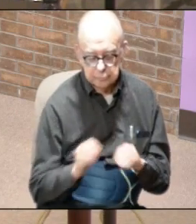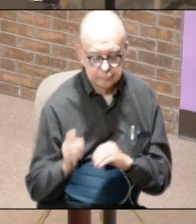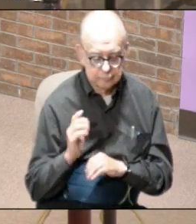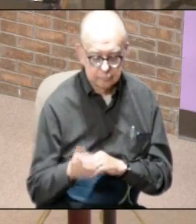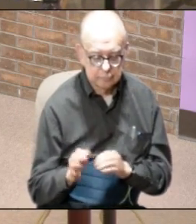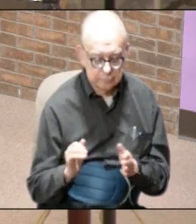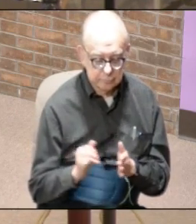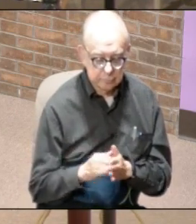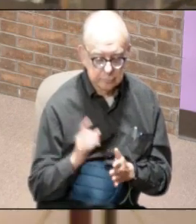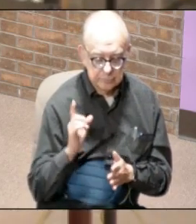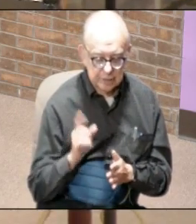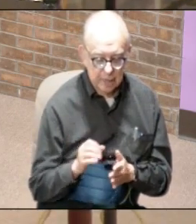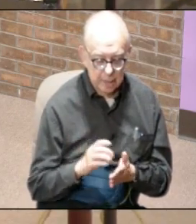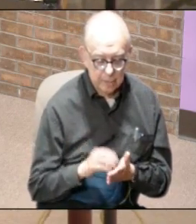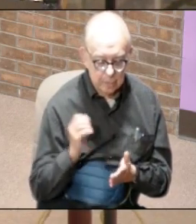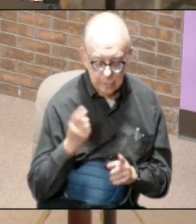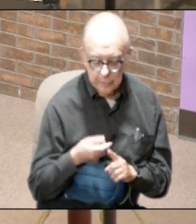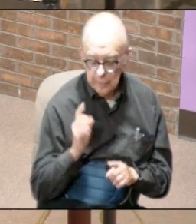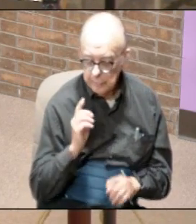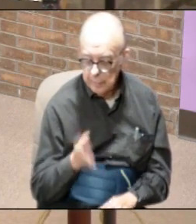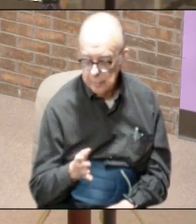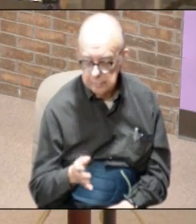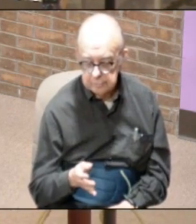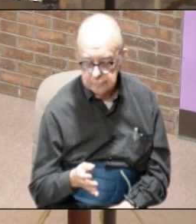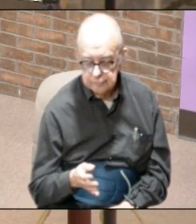you that I need to learn from you